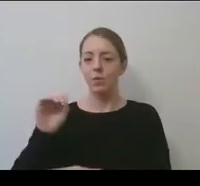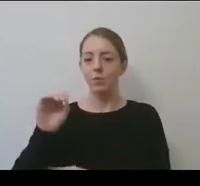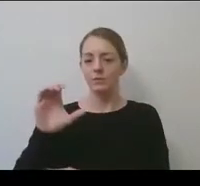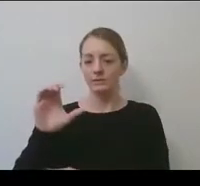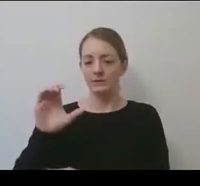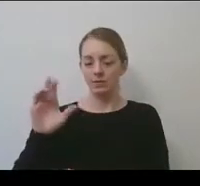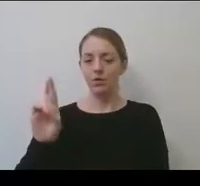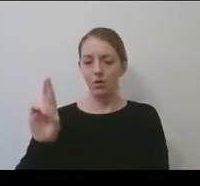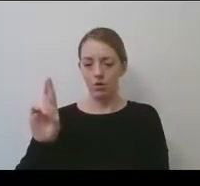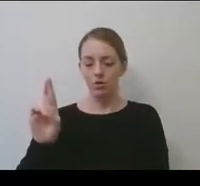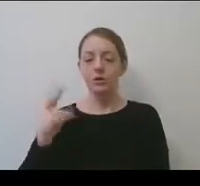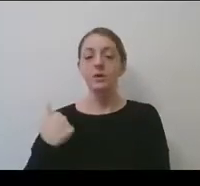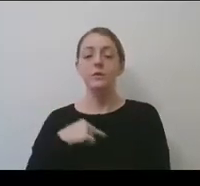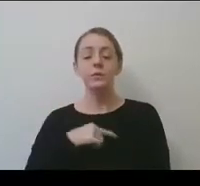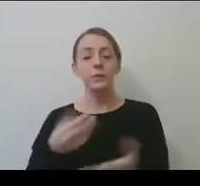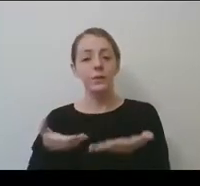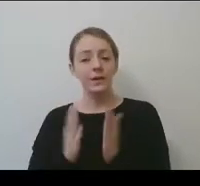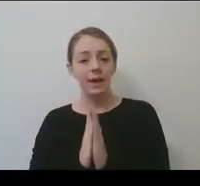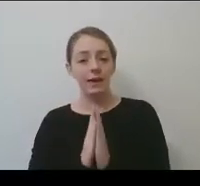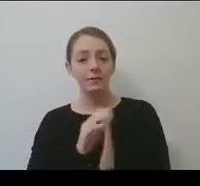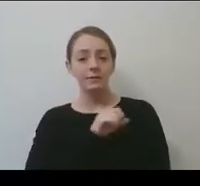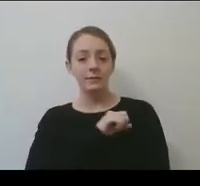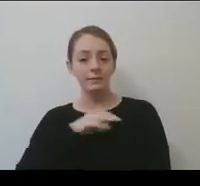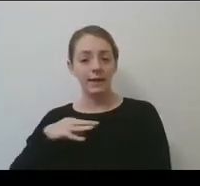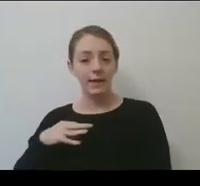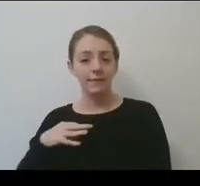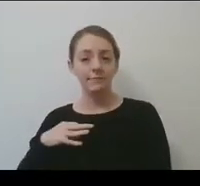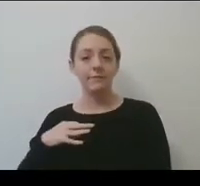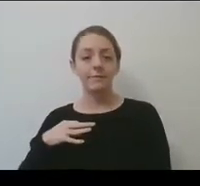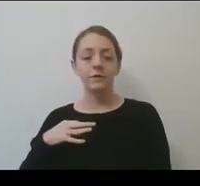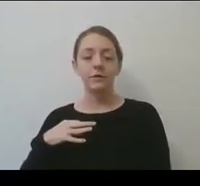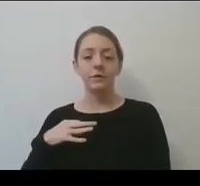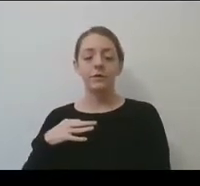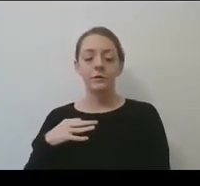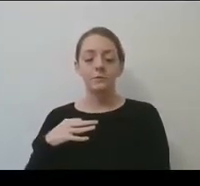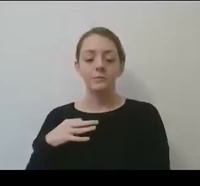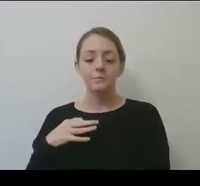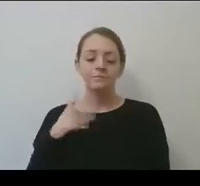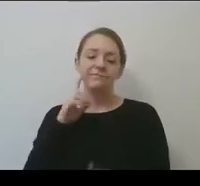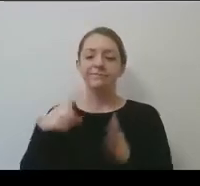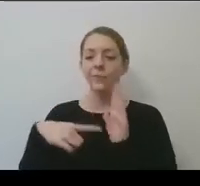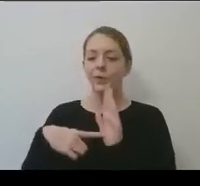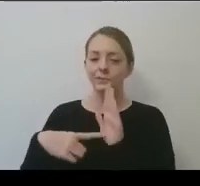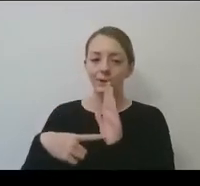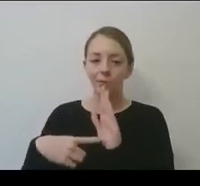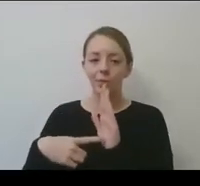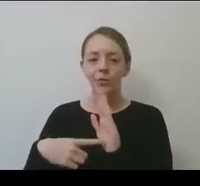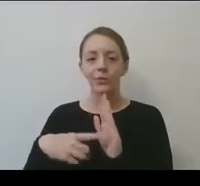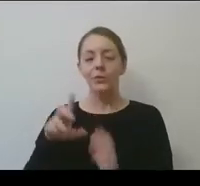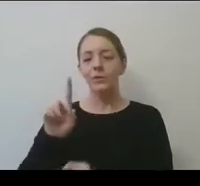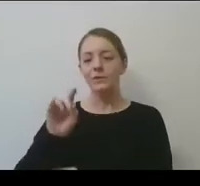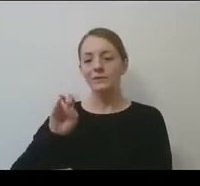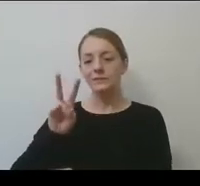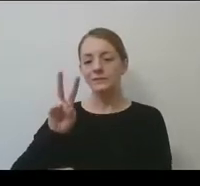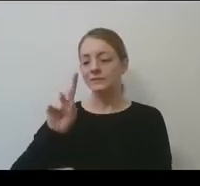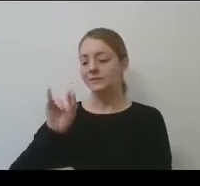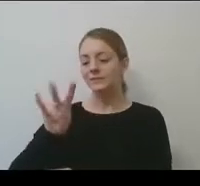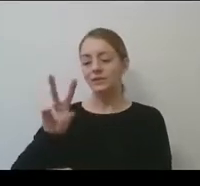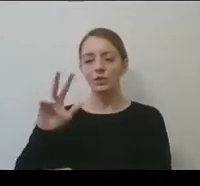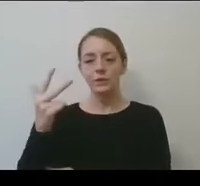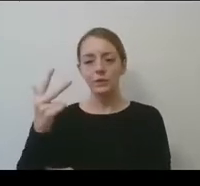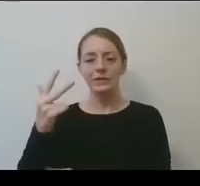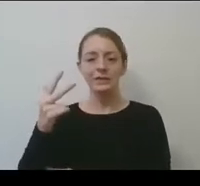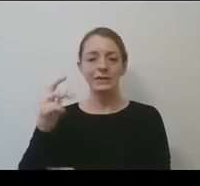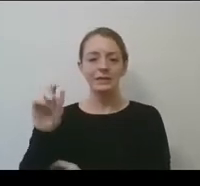and we ask our staff, with that would, for example, division three tennis, women's